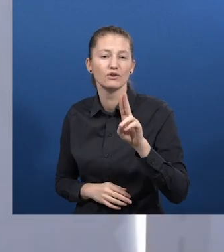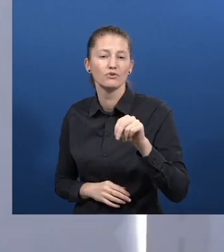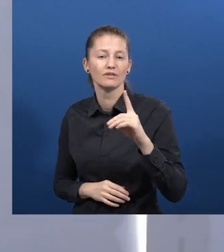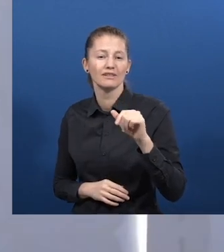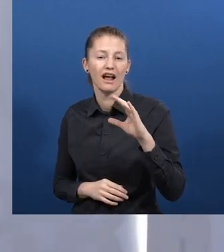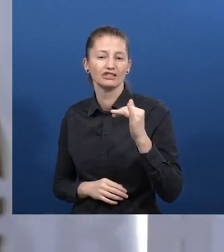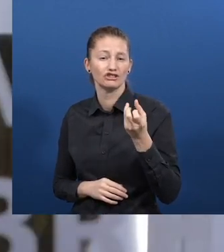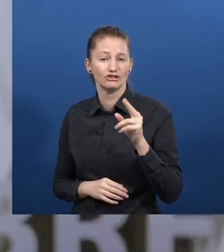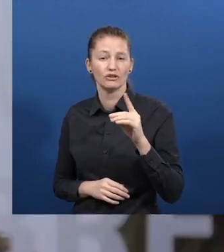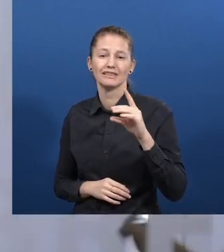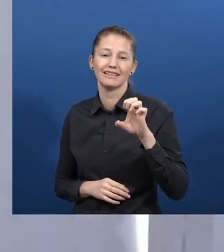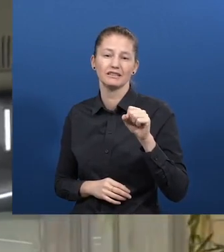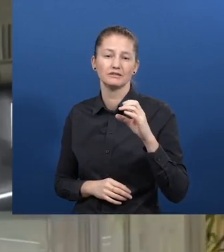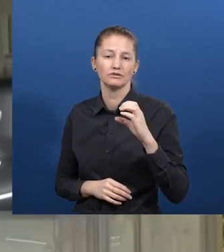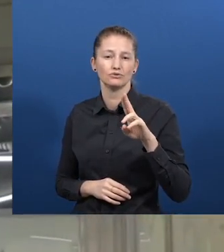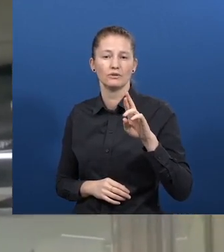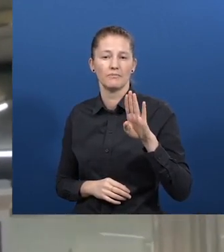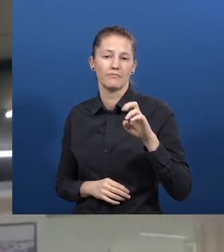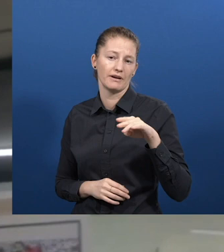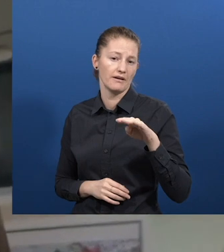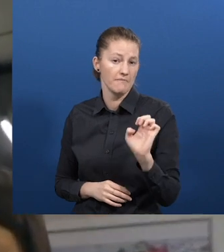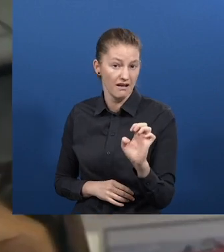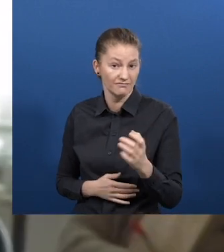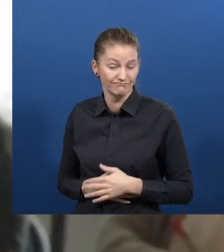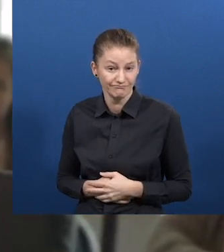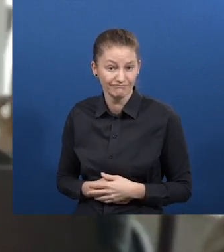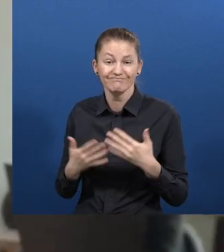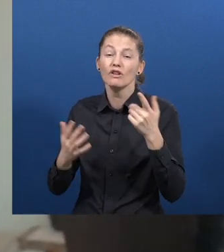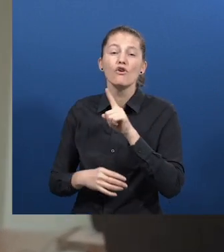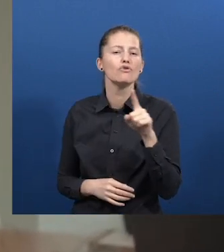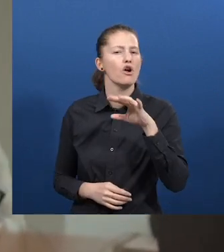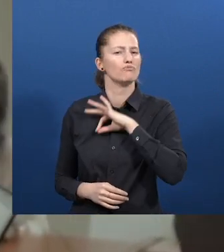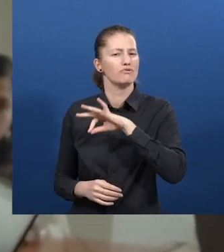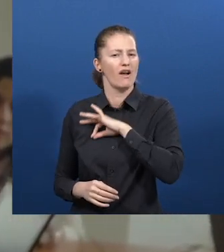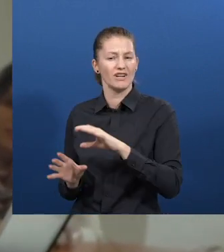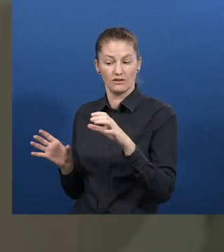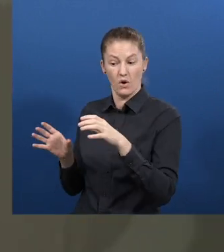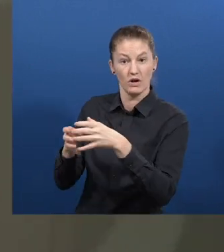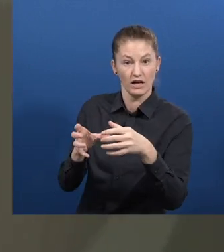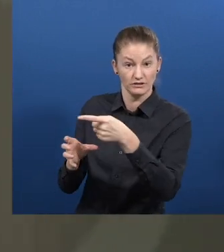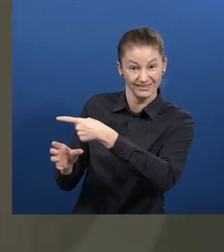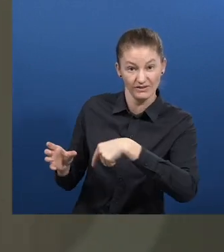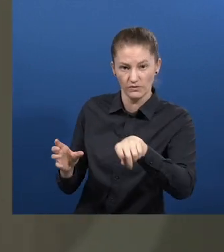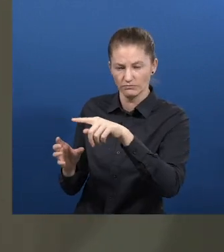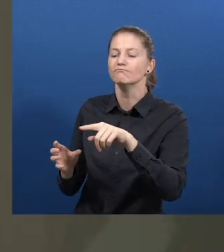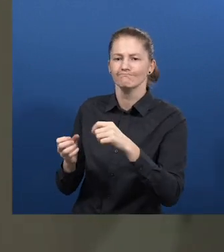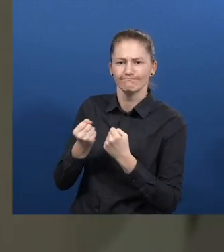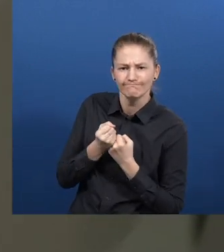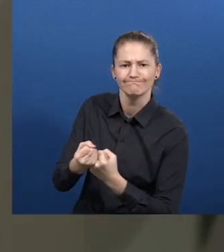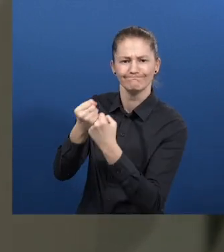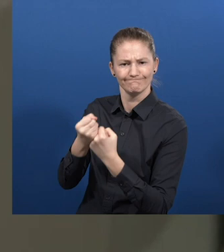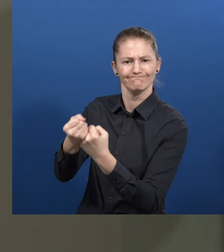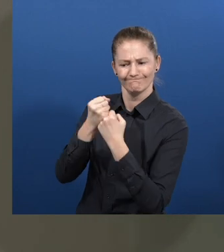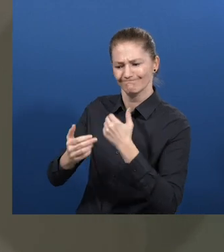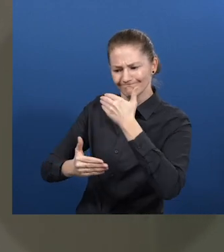non-profit organization that fosters the construction of an inclusive culture in Chile, joined Zero Project and Ashoka as a